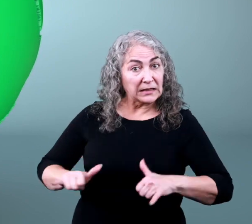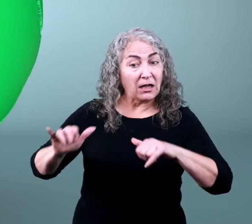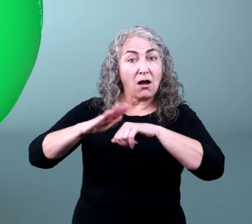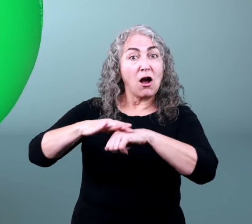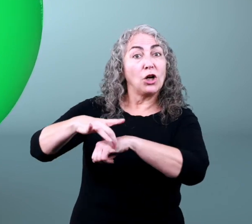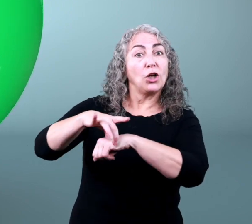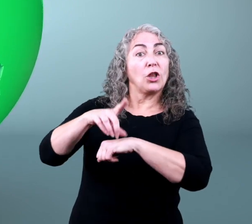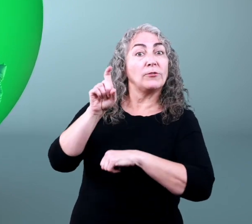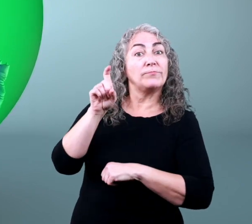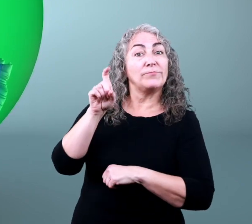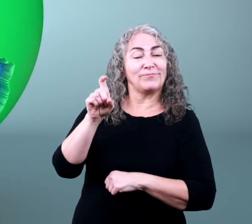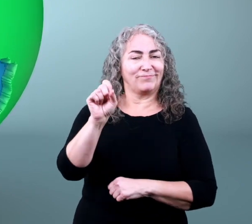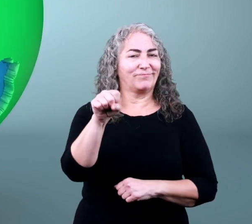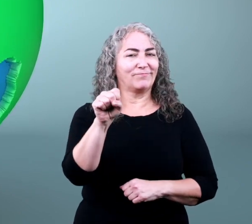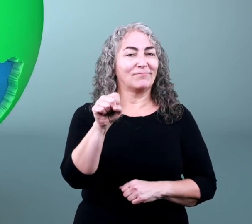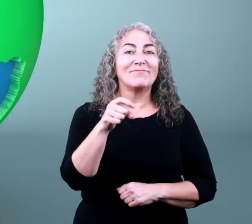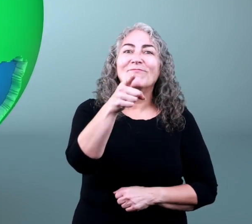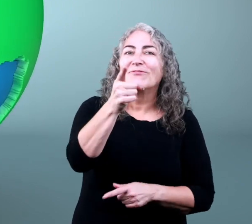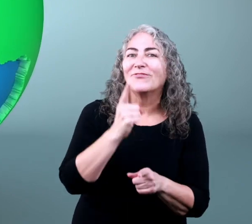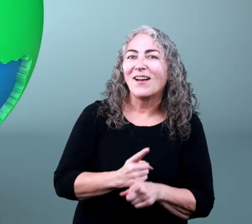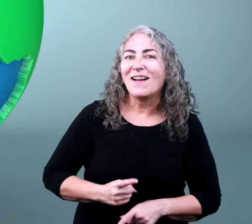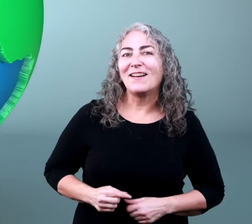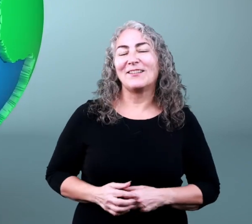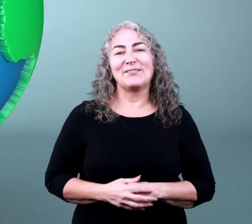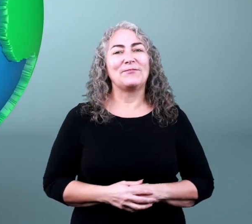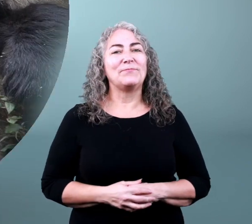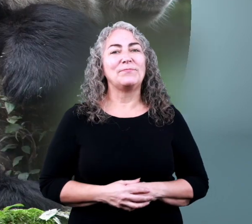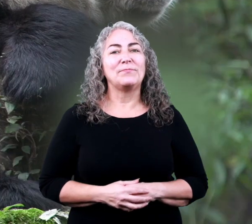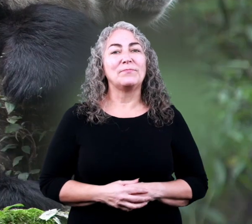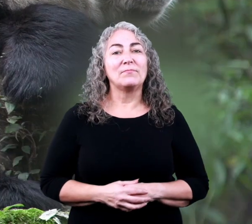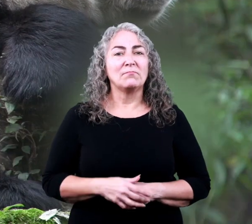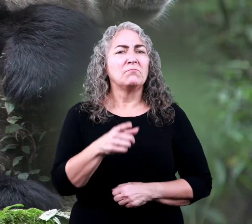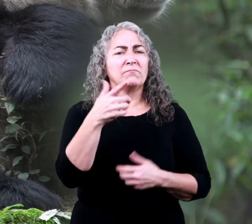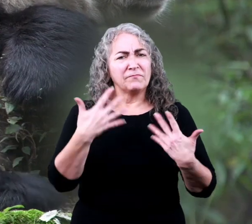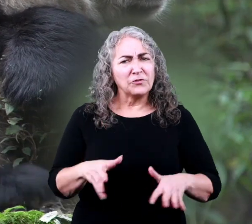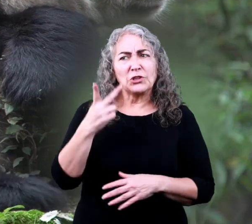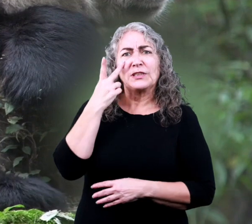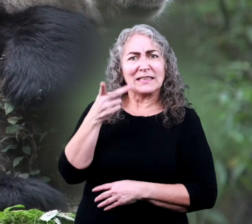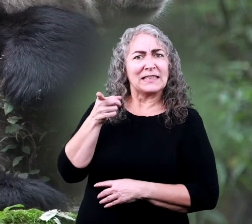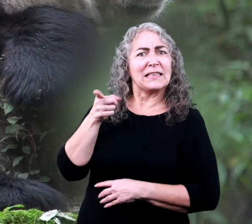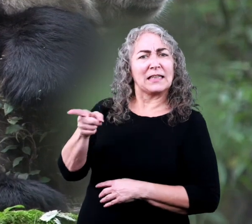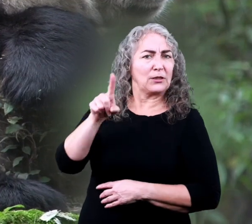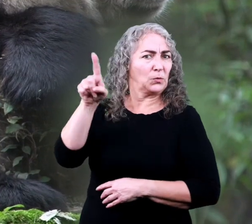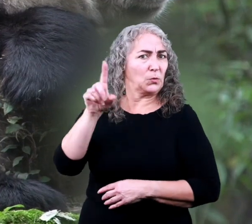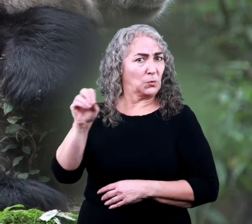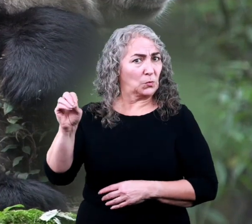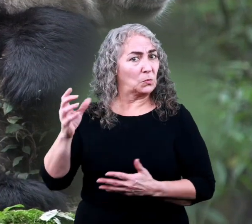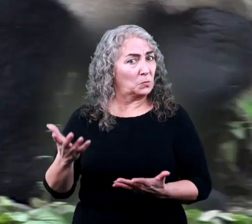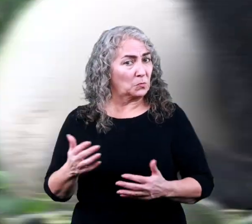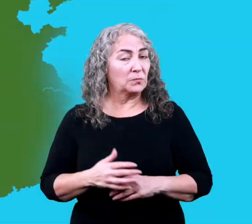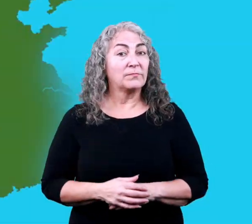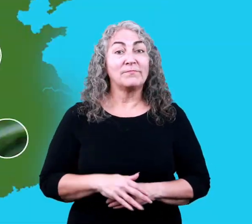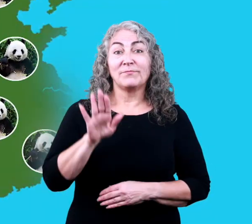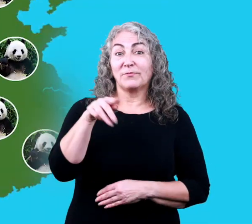on earth if you said yes you are right you may have even seen one at a zoo